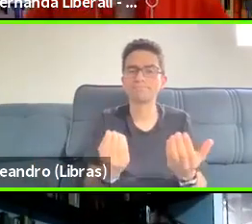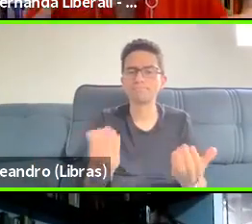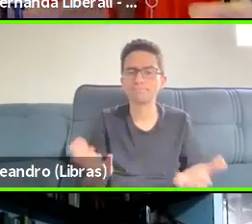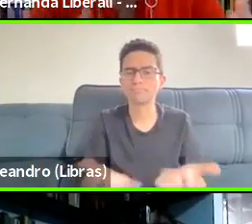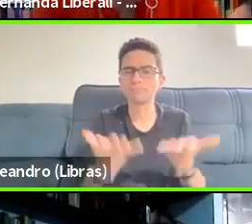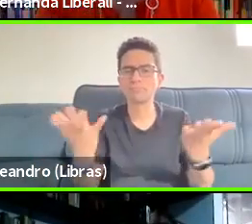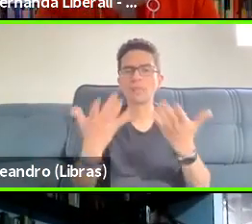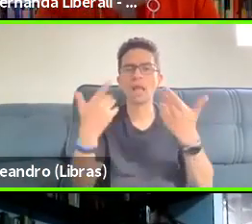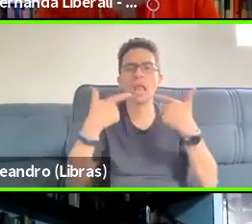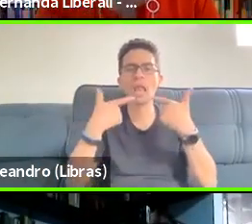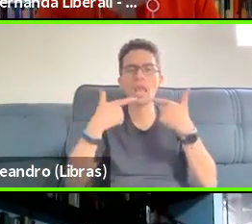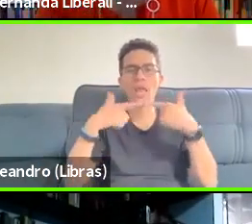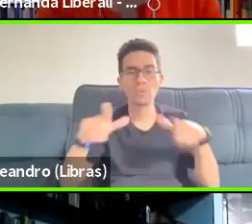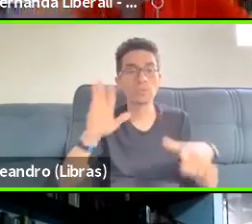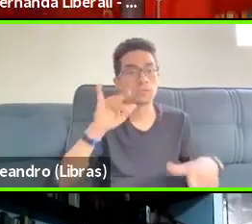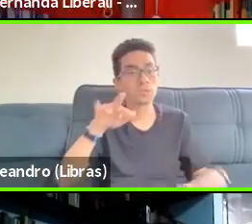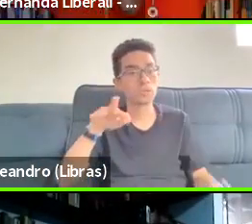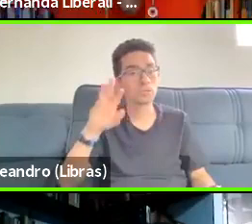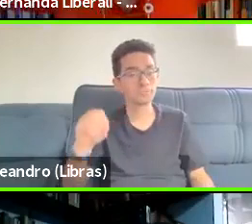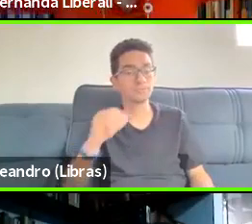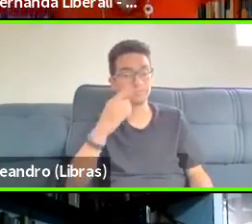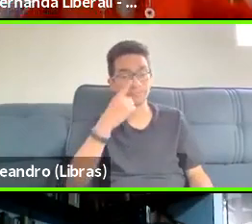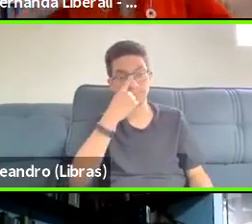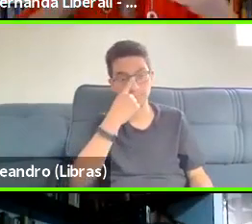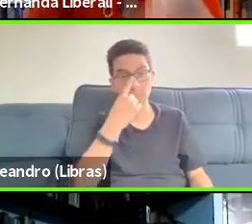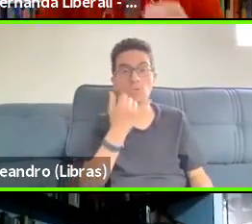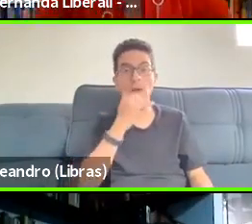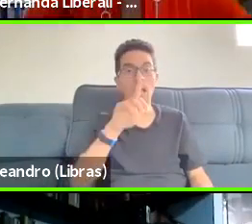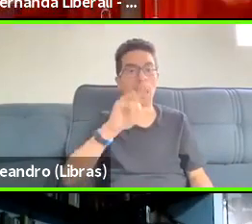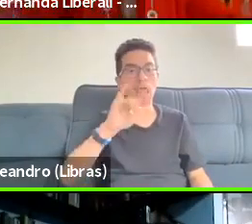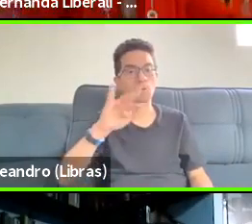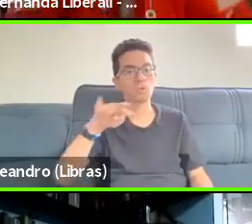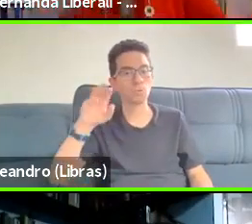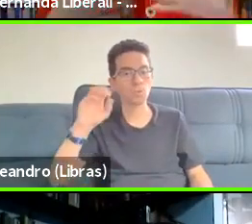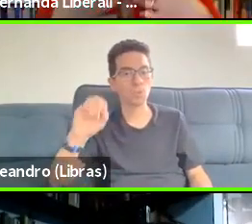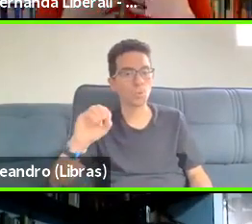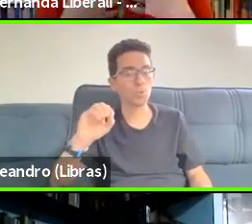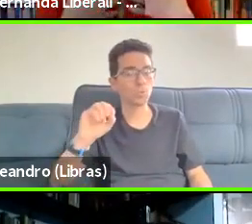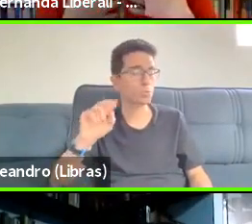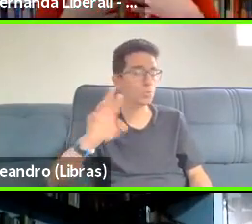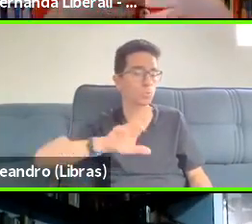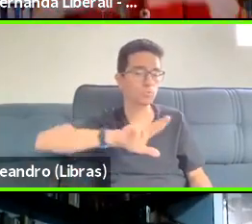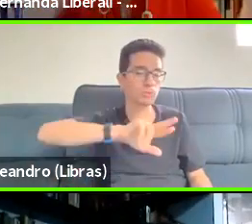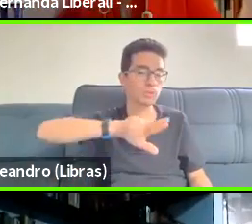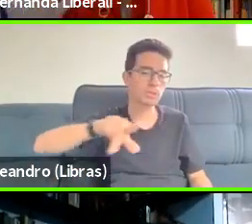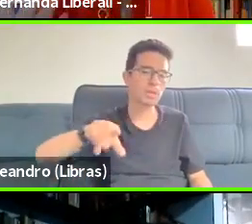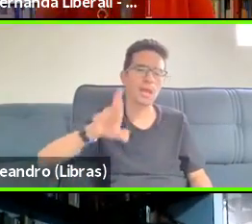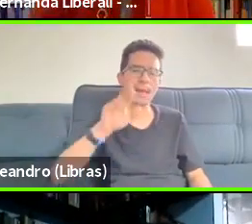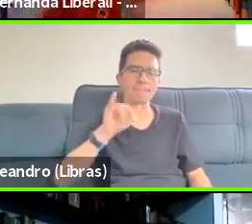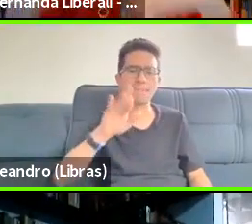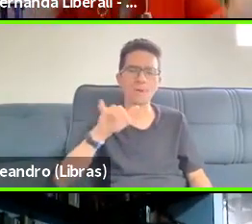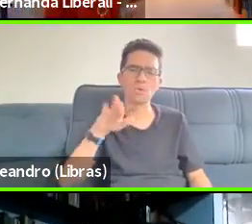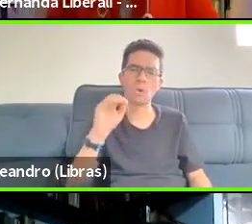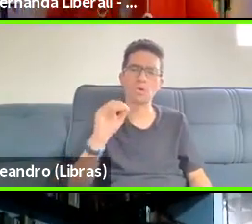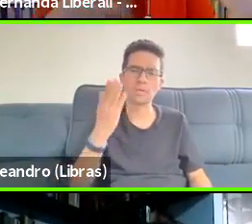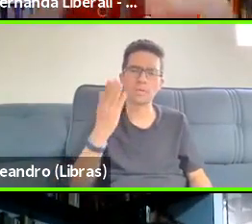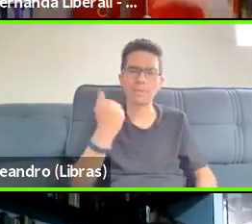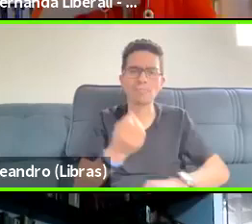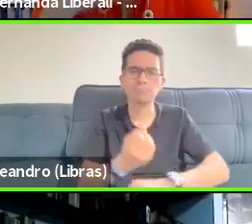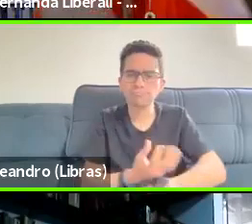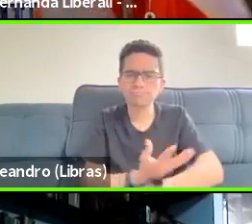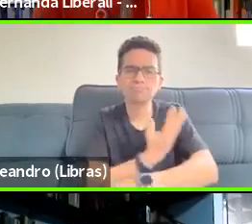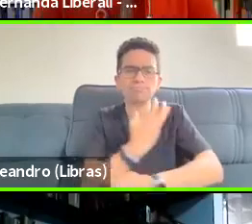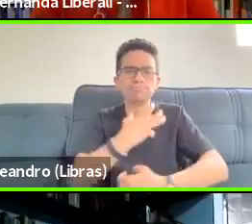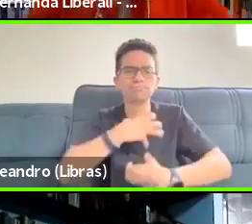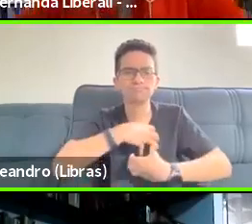in the sense that Brigitte says all your history, your emotions, your body movement. for me, for example, who knows me knows that I have a lot